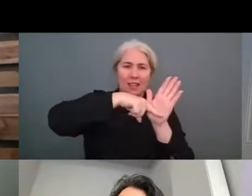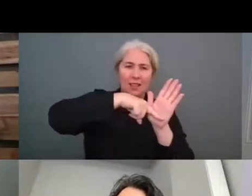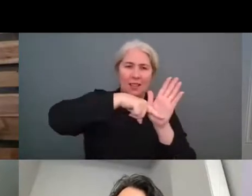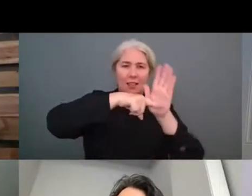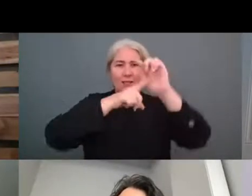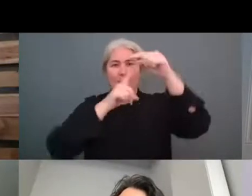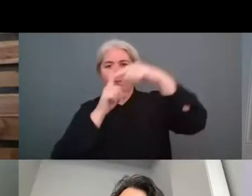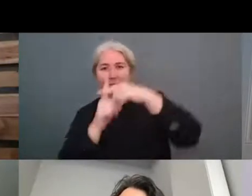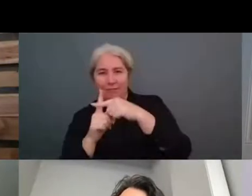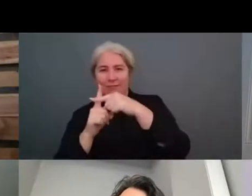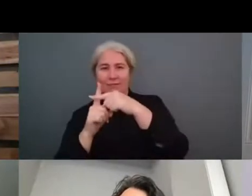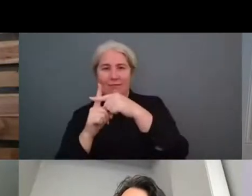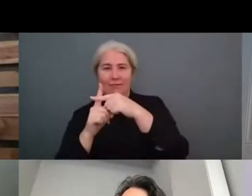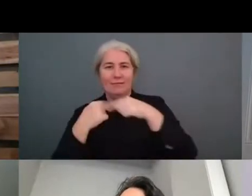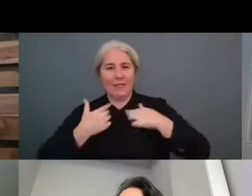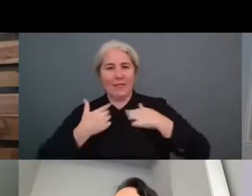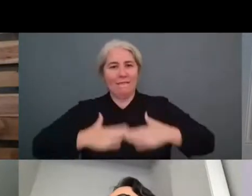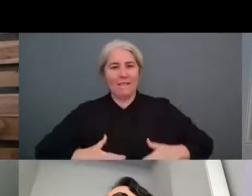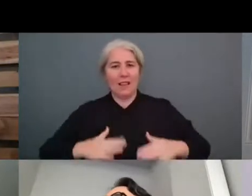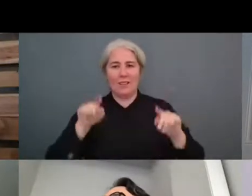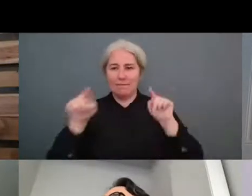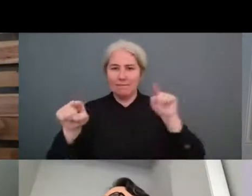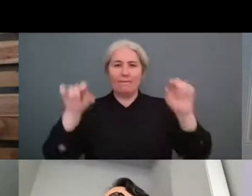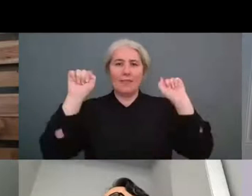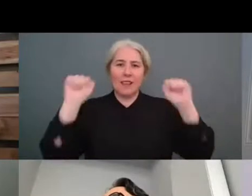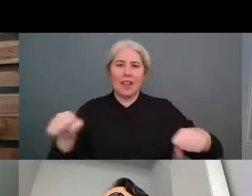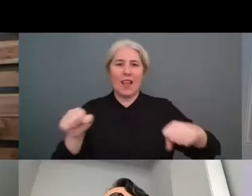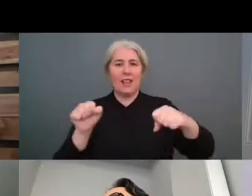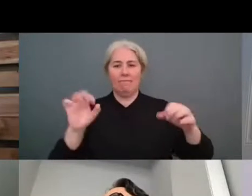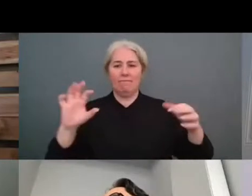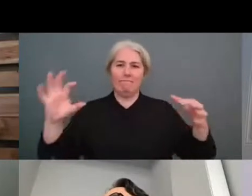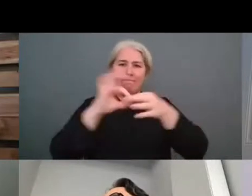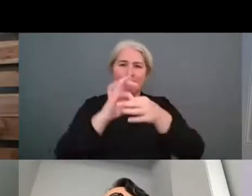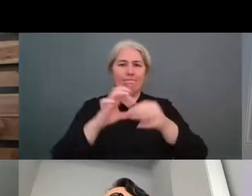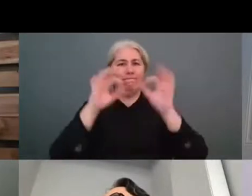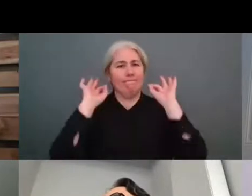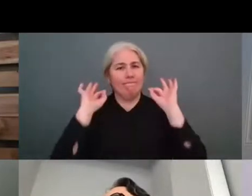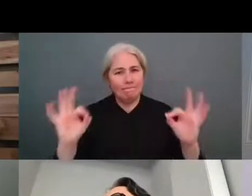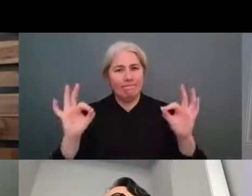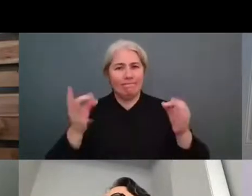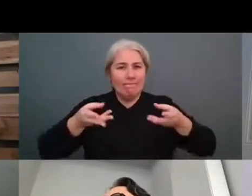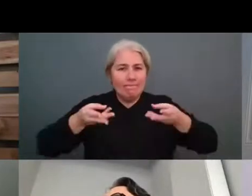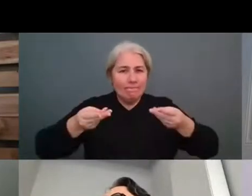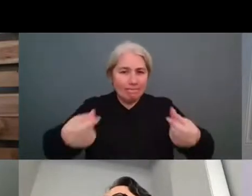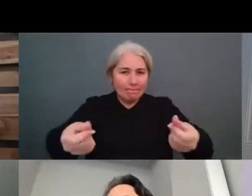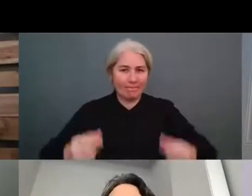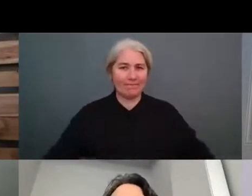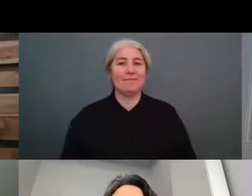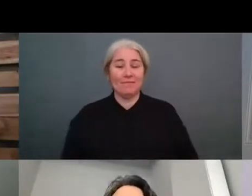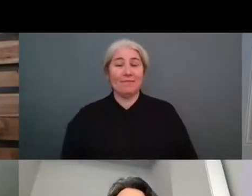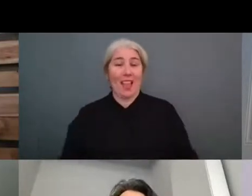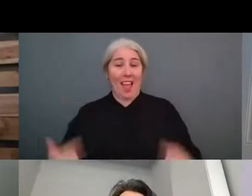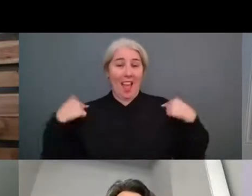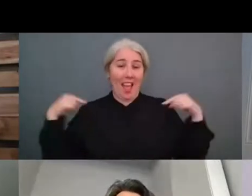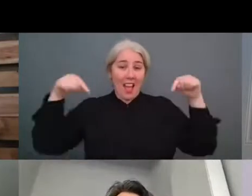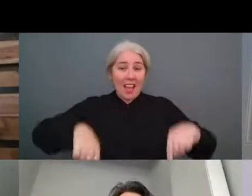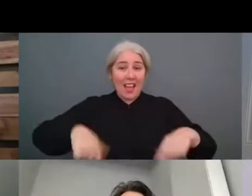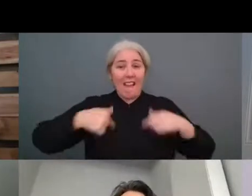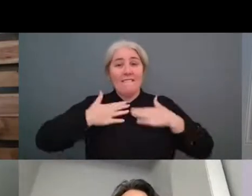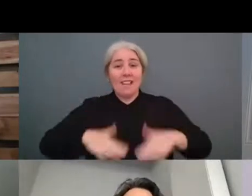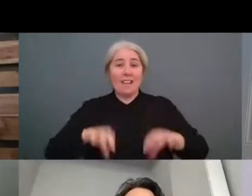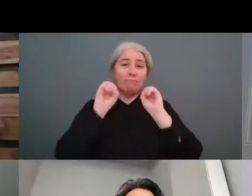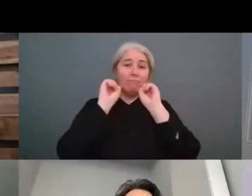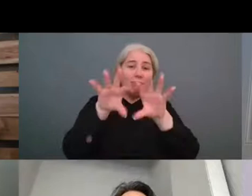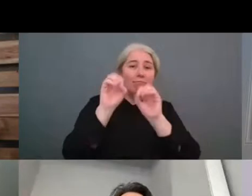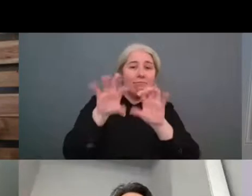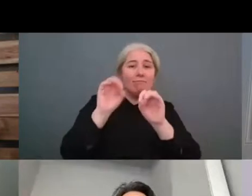make it a synergic relationship um so i'm here you know just to give my ideas suggestions on this on